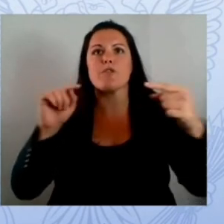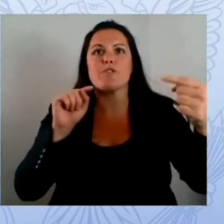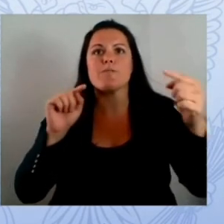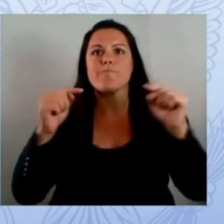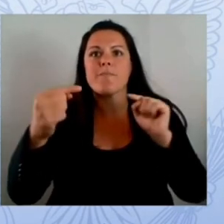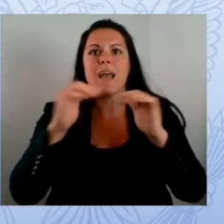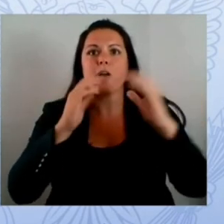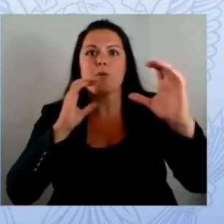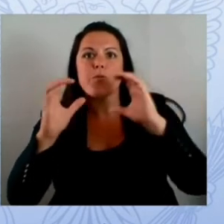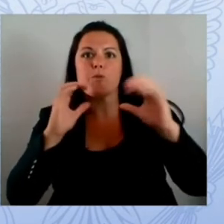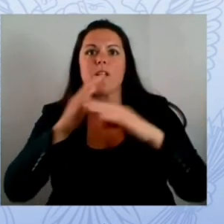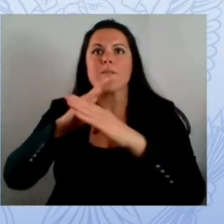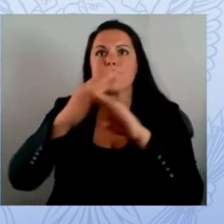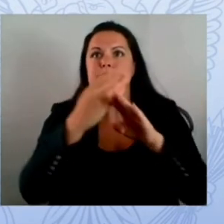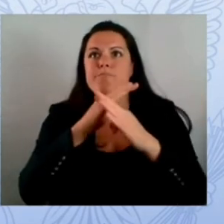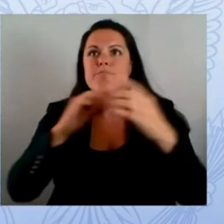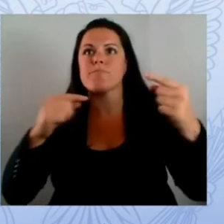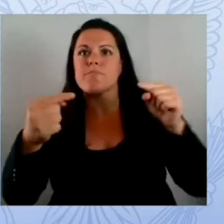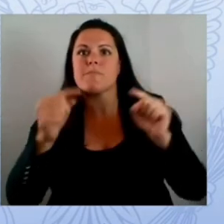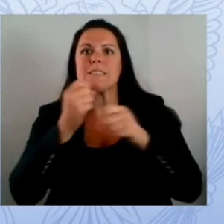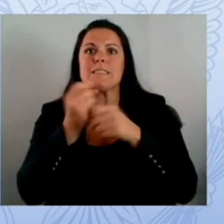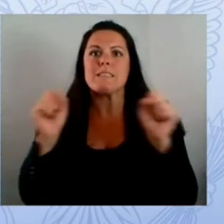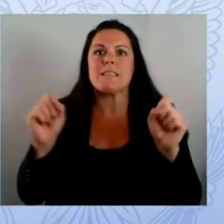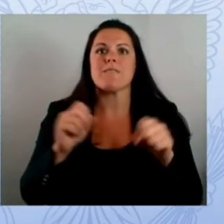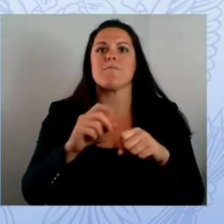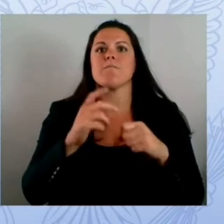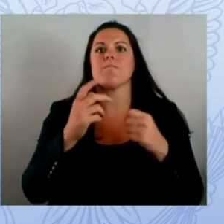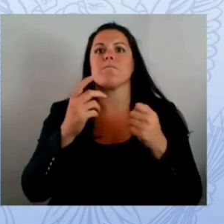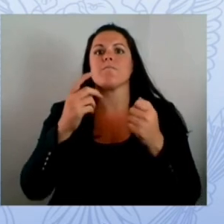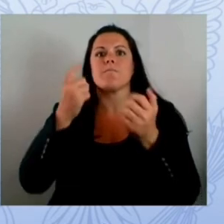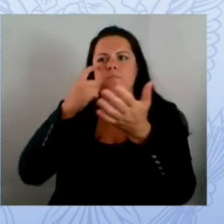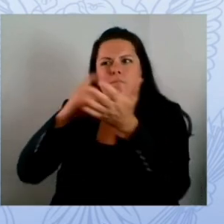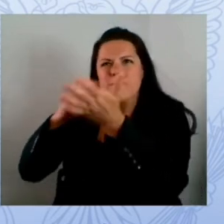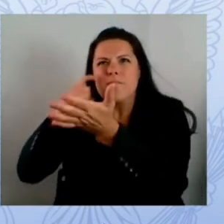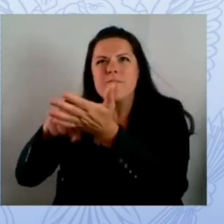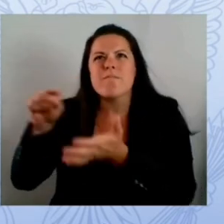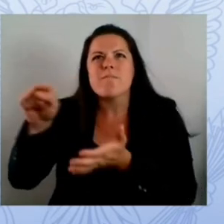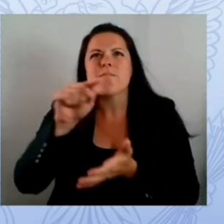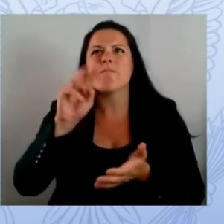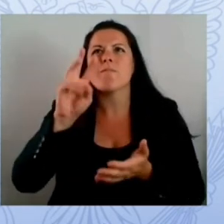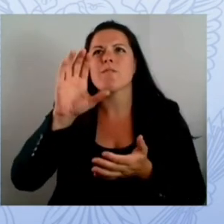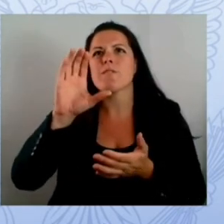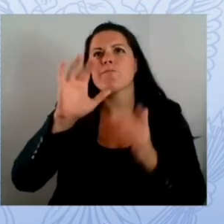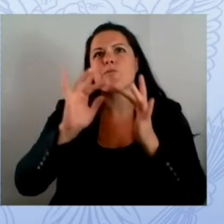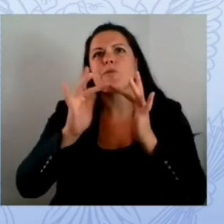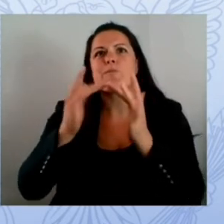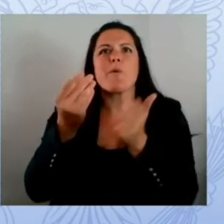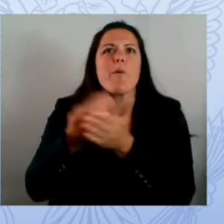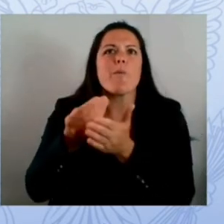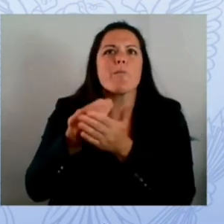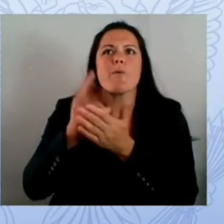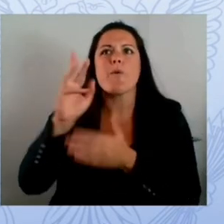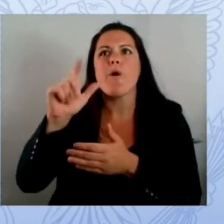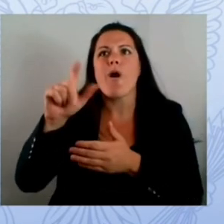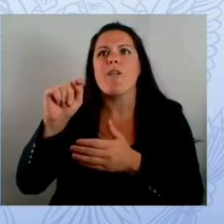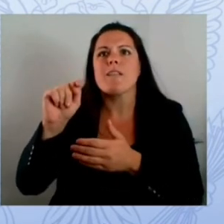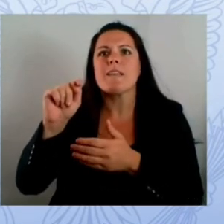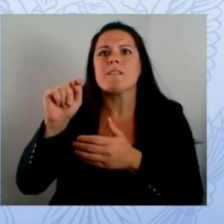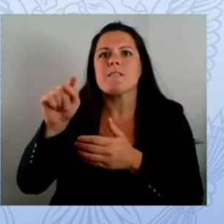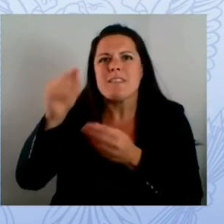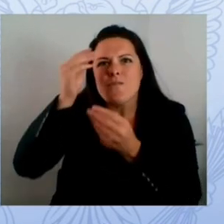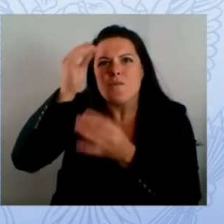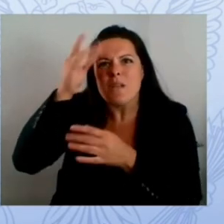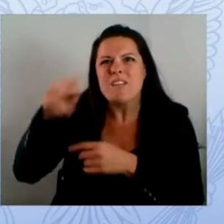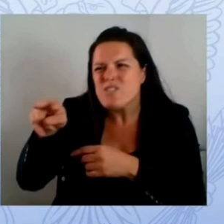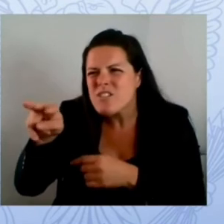and again gather indicators of compromise that went into the advisory all of these things happened very quickly